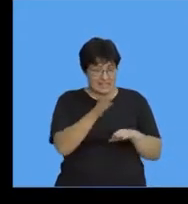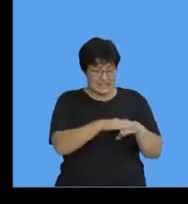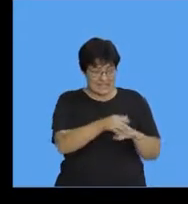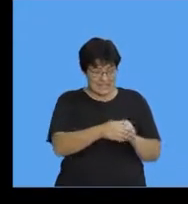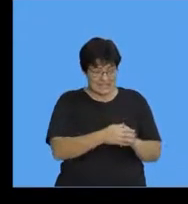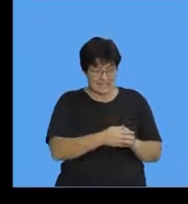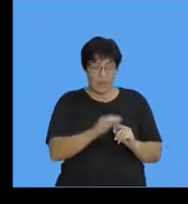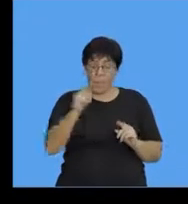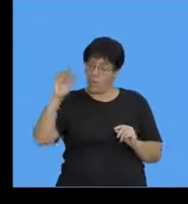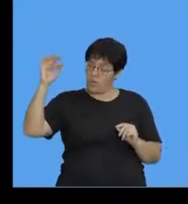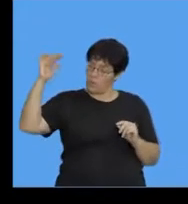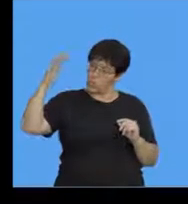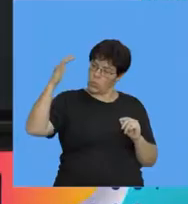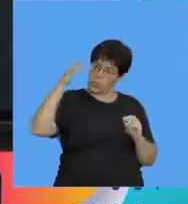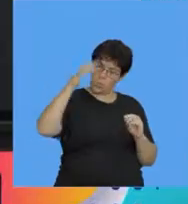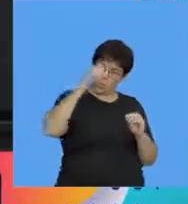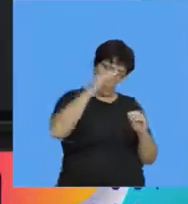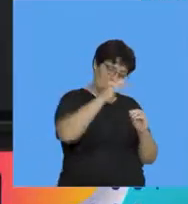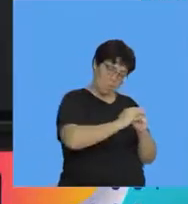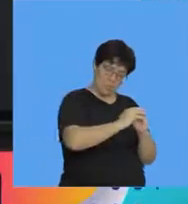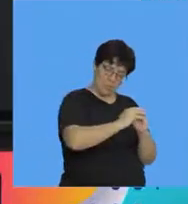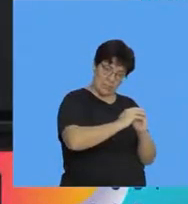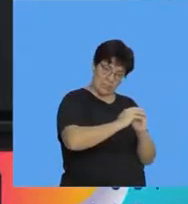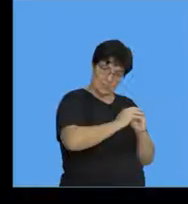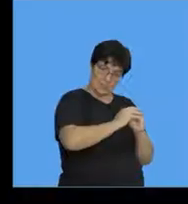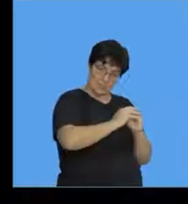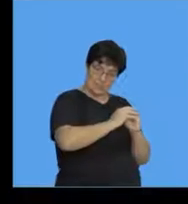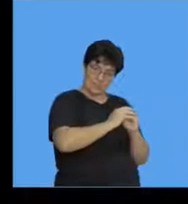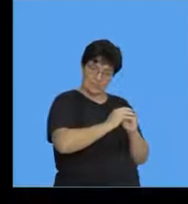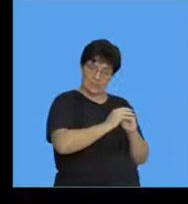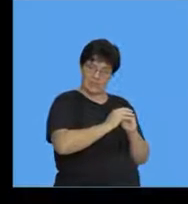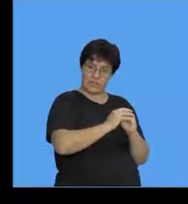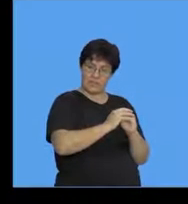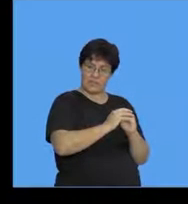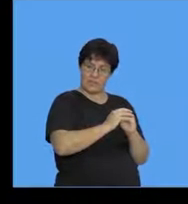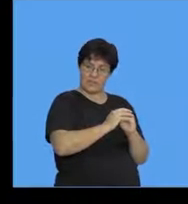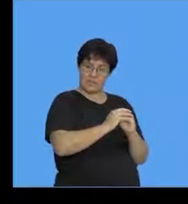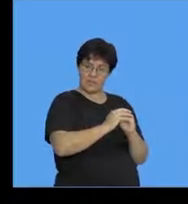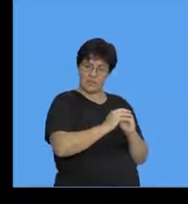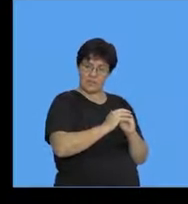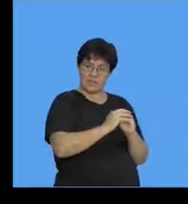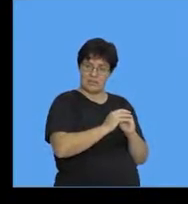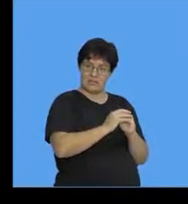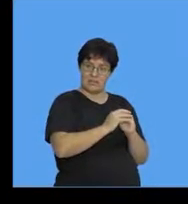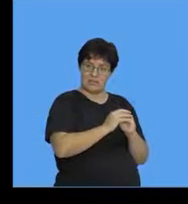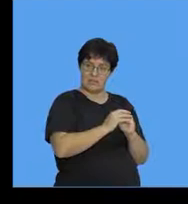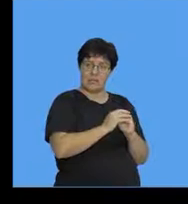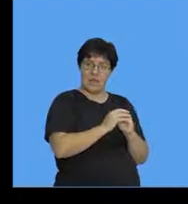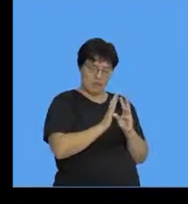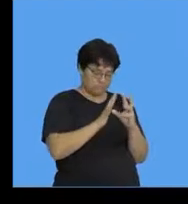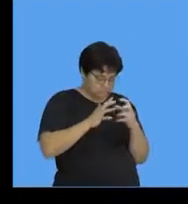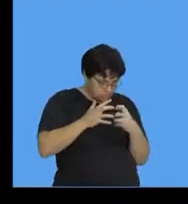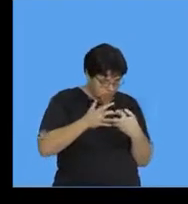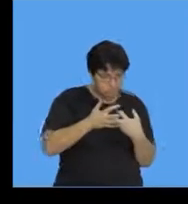and the pollen comes all right there we go this is where she is the pollen comes and it